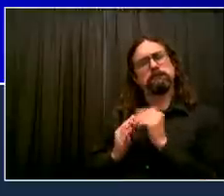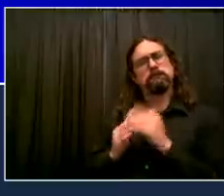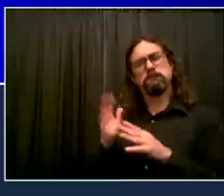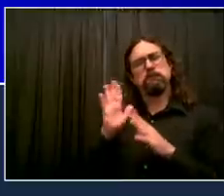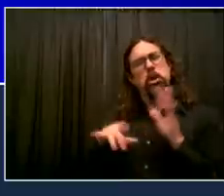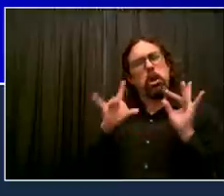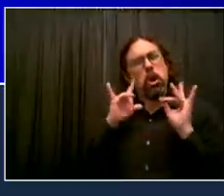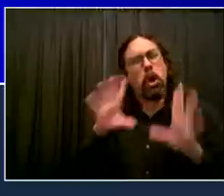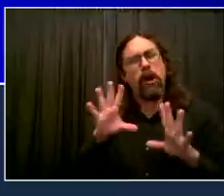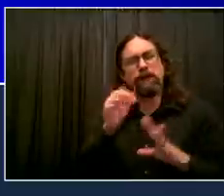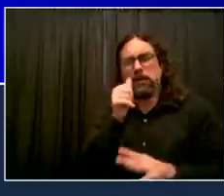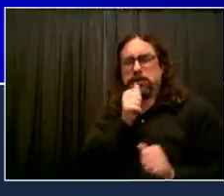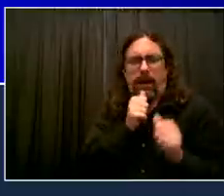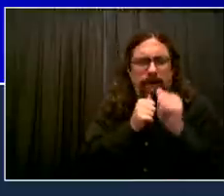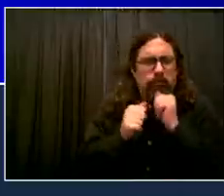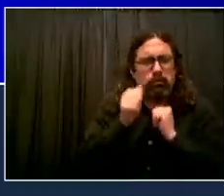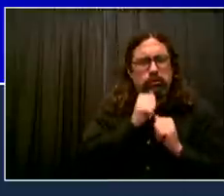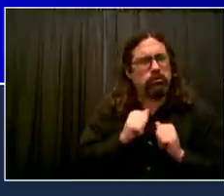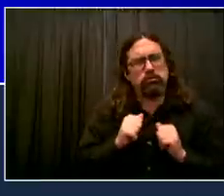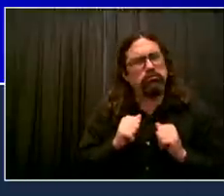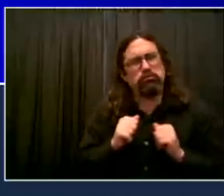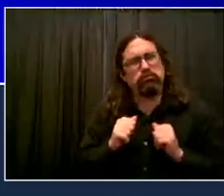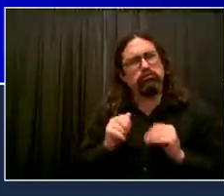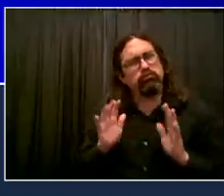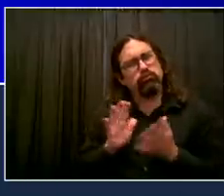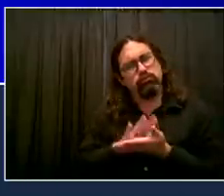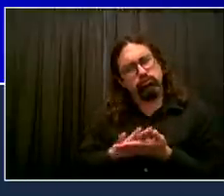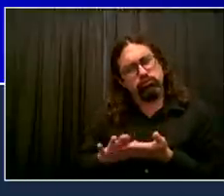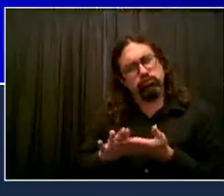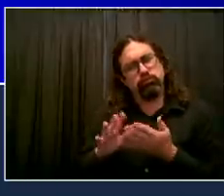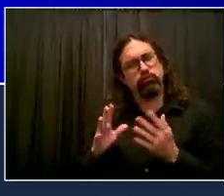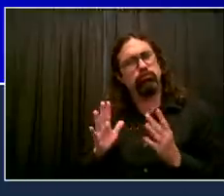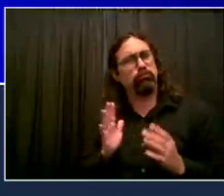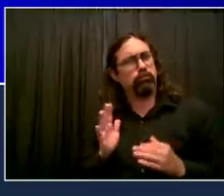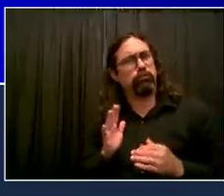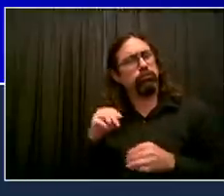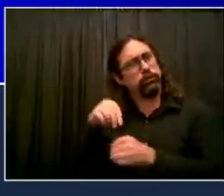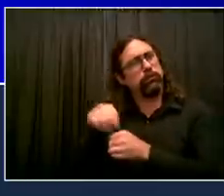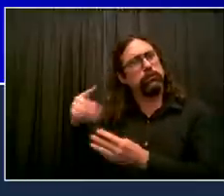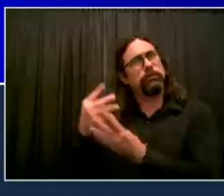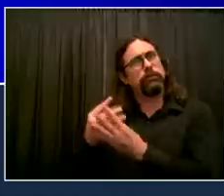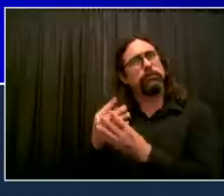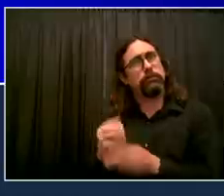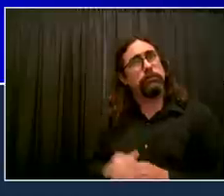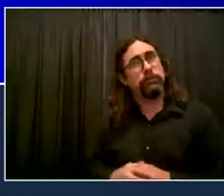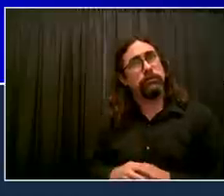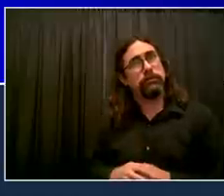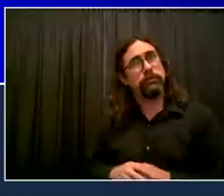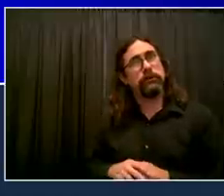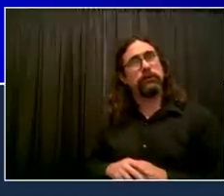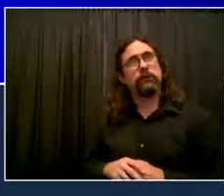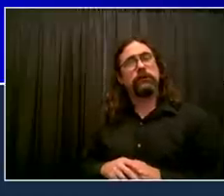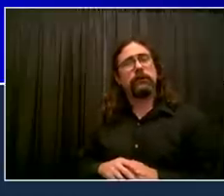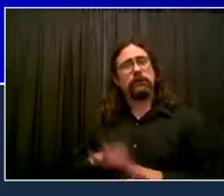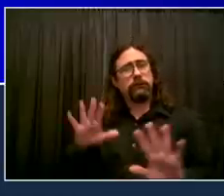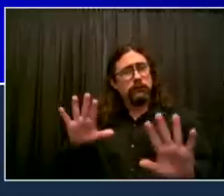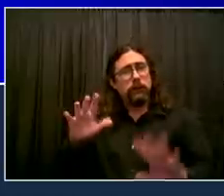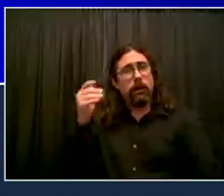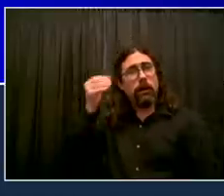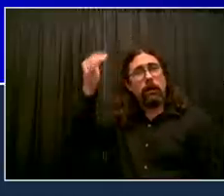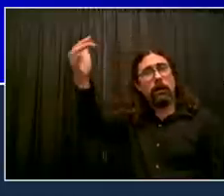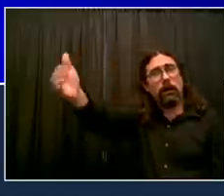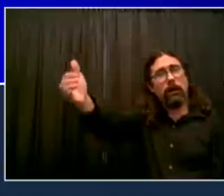jails. We did this work with the city council. We're going to see this change for the city and allow us to do right by people in the future.